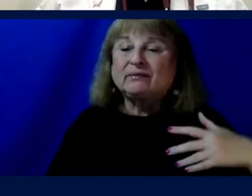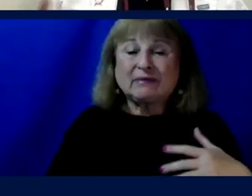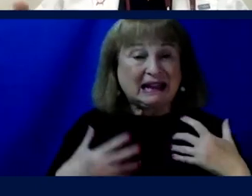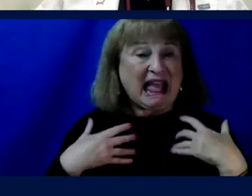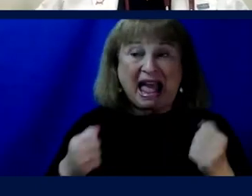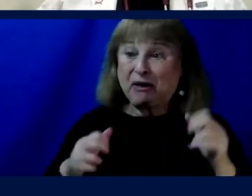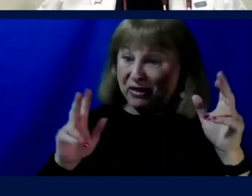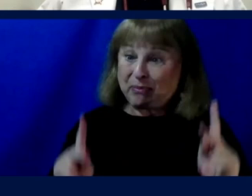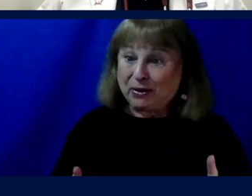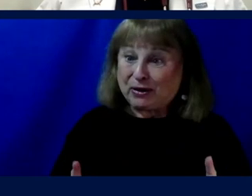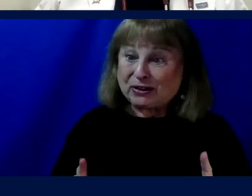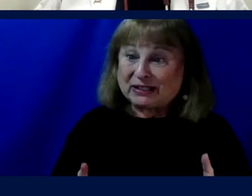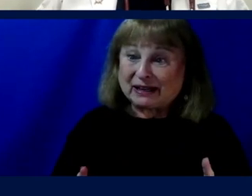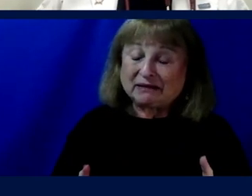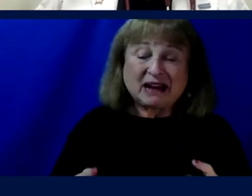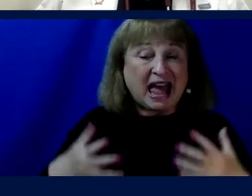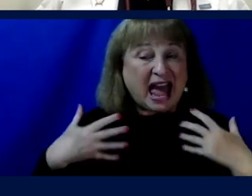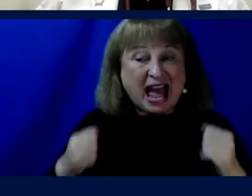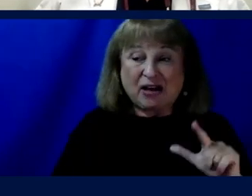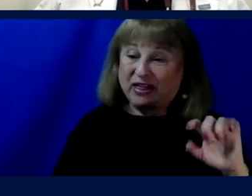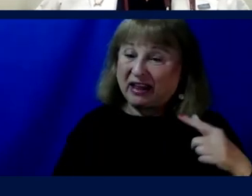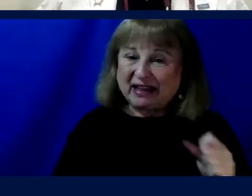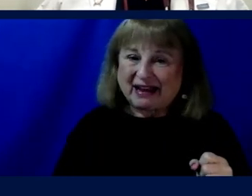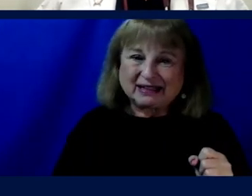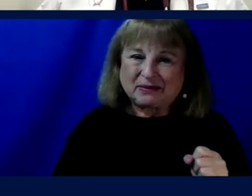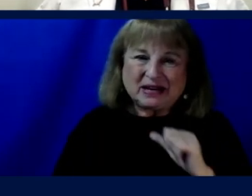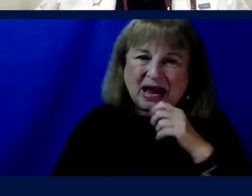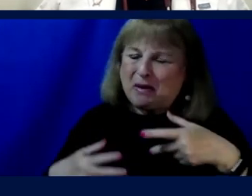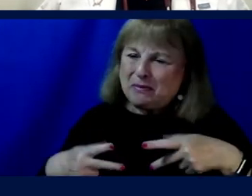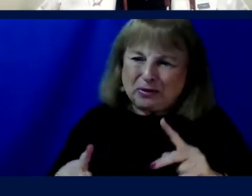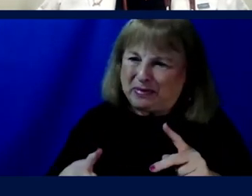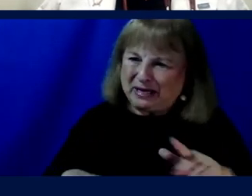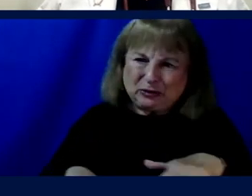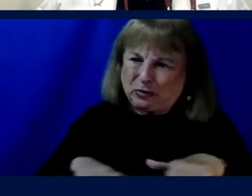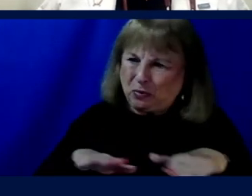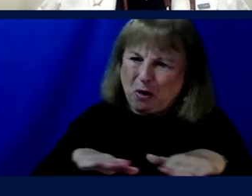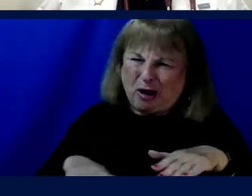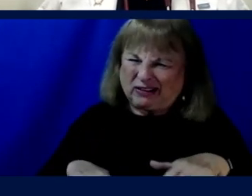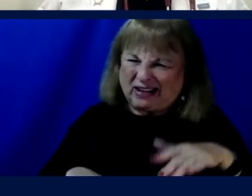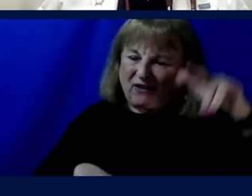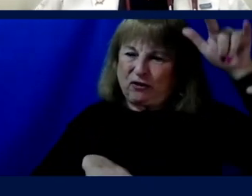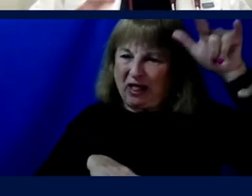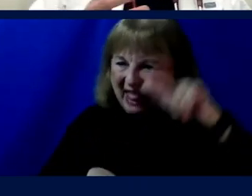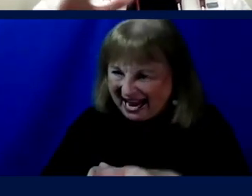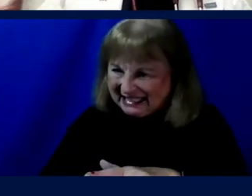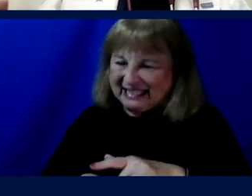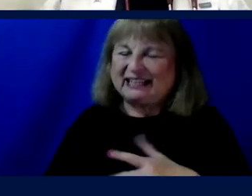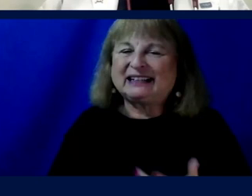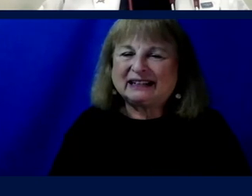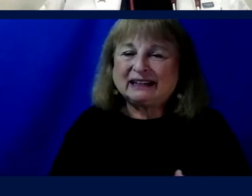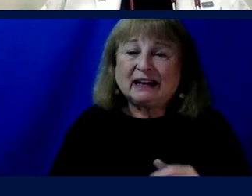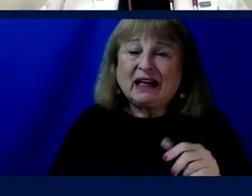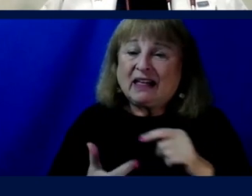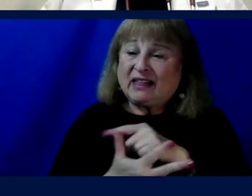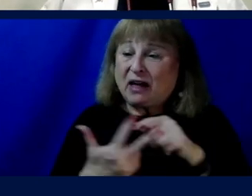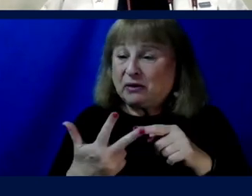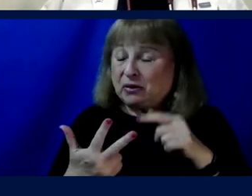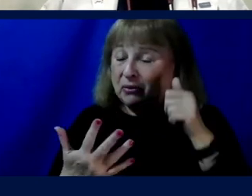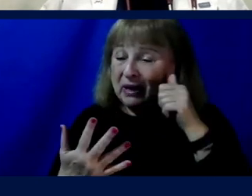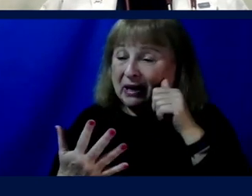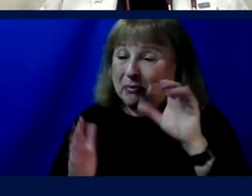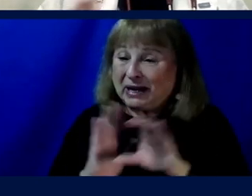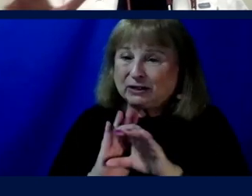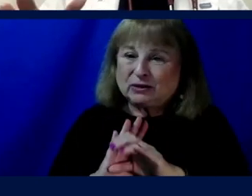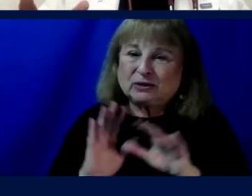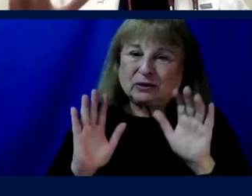healthy person that propels with two legs. She's not being allowed to try that just after landing on the ground. The other three pictures are of